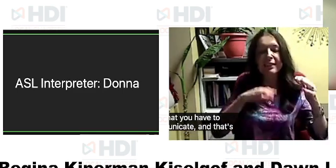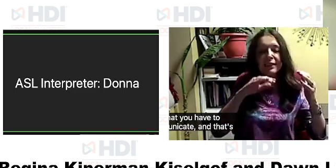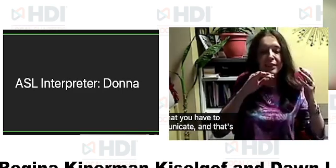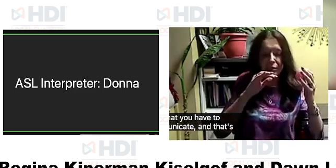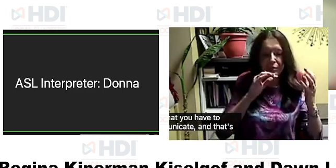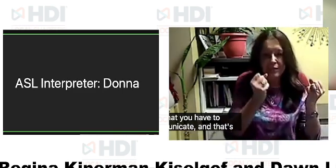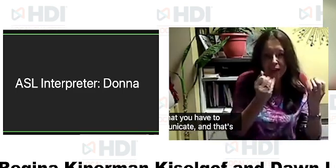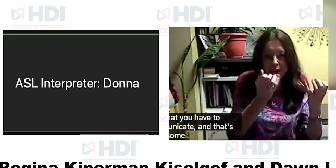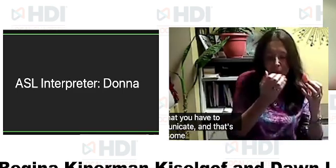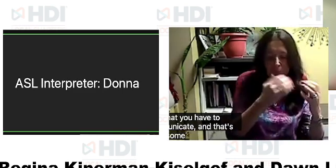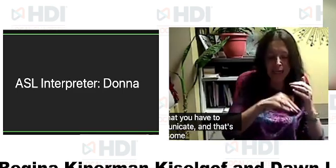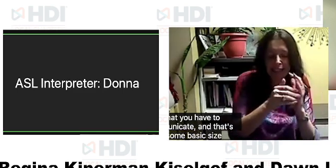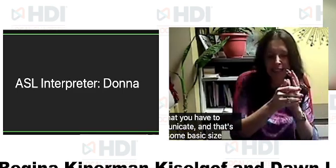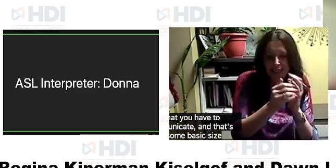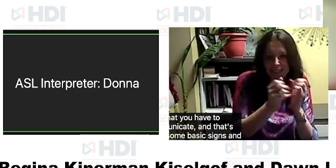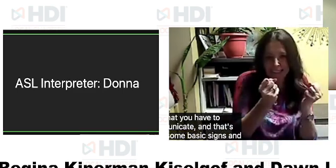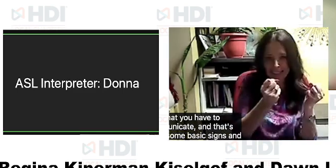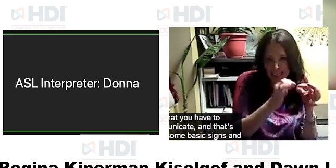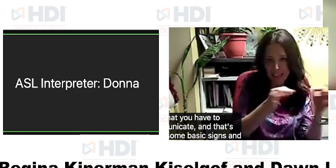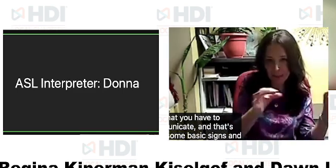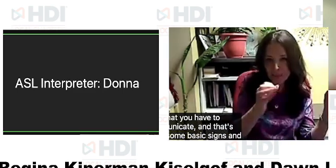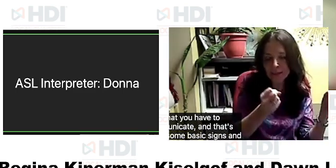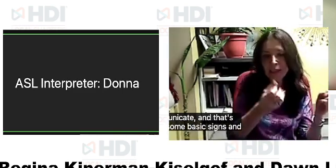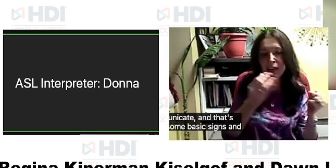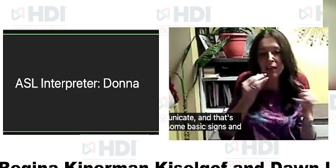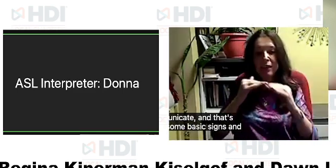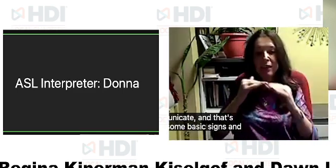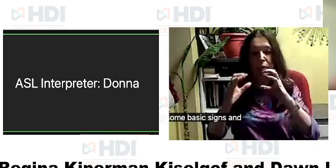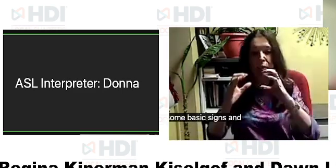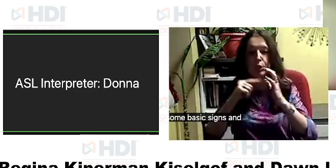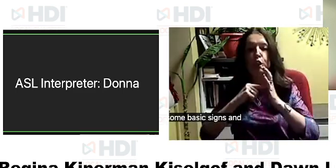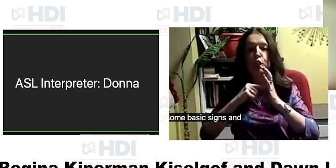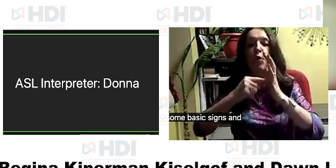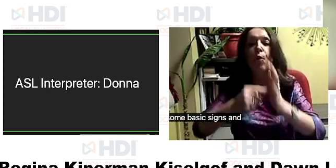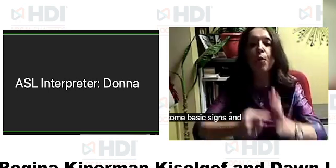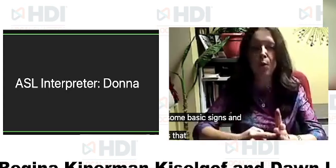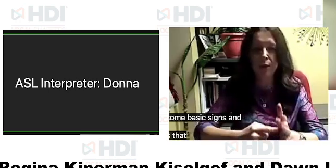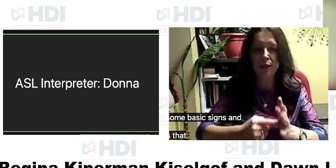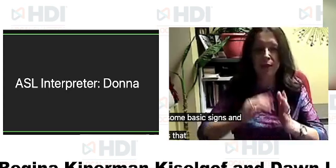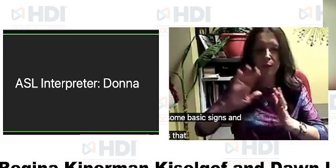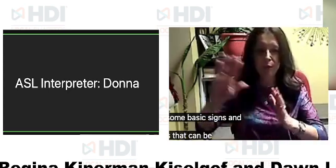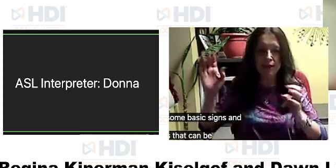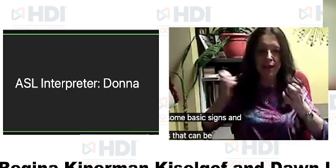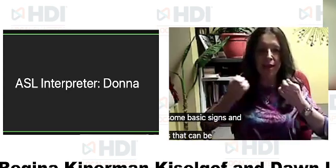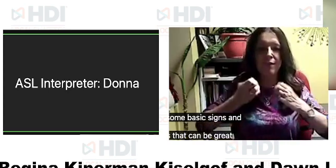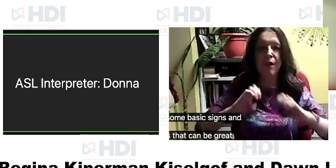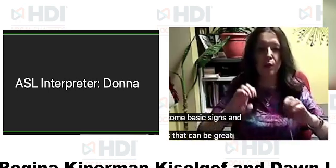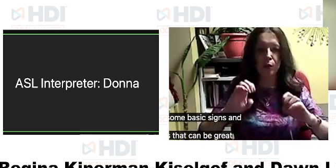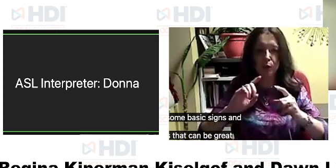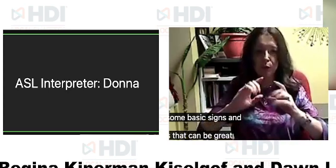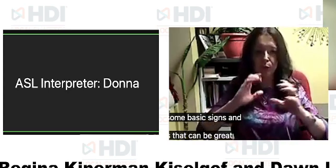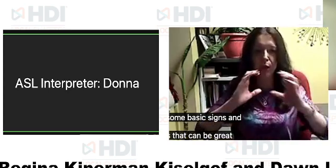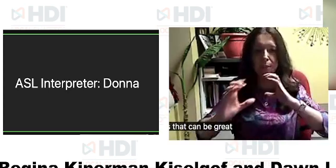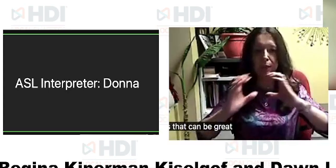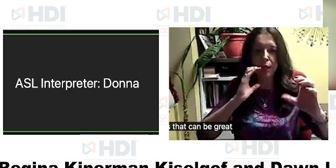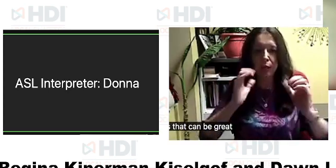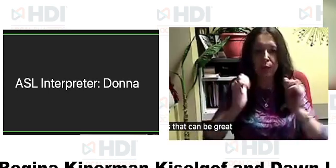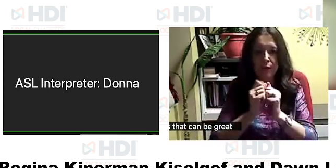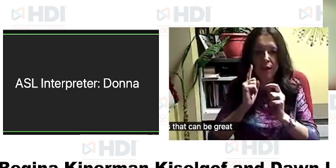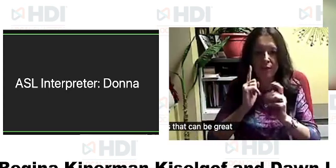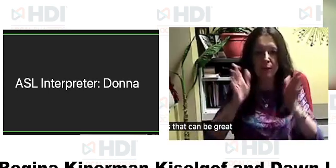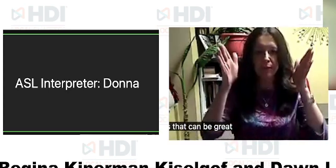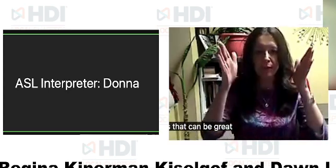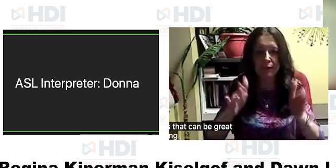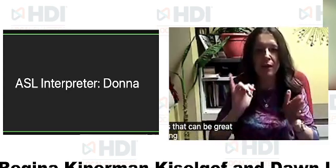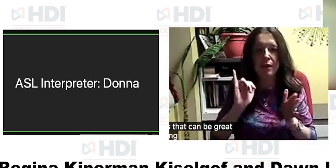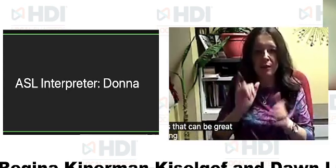just with some basic signs and the ability to spell some things that can be great fun and show that